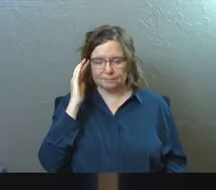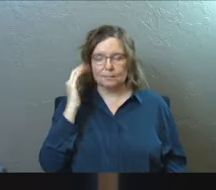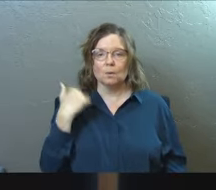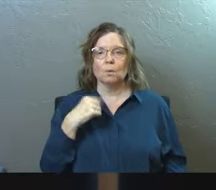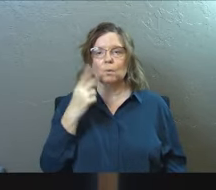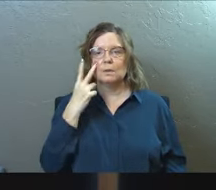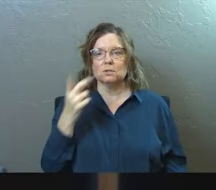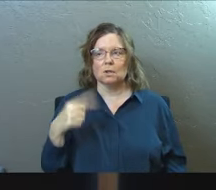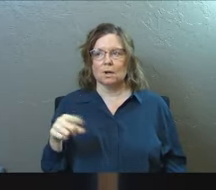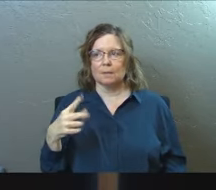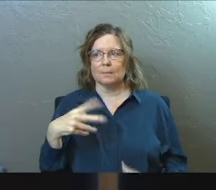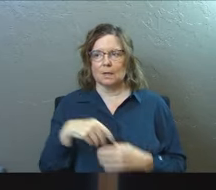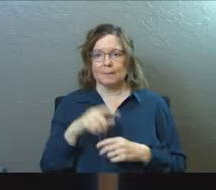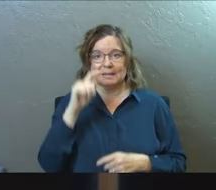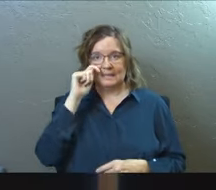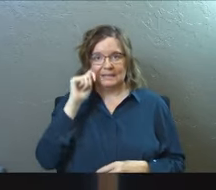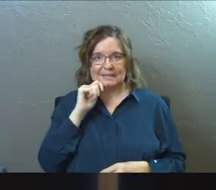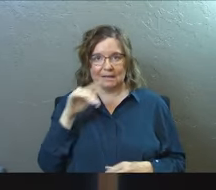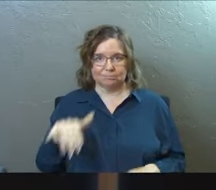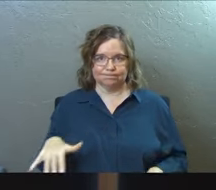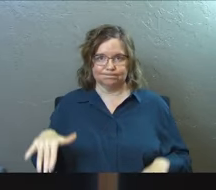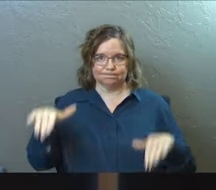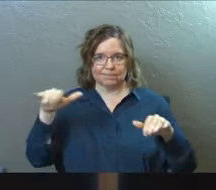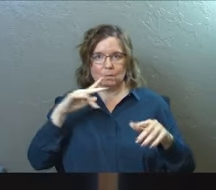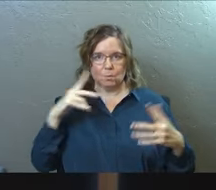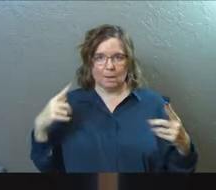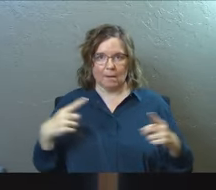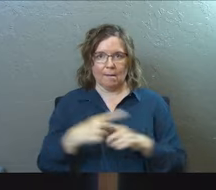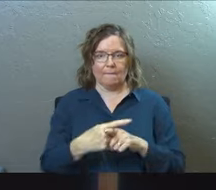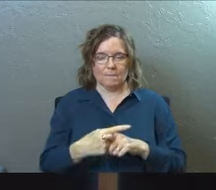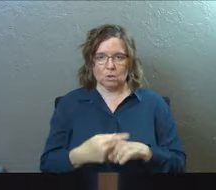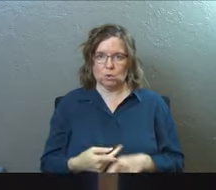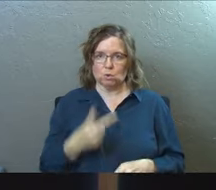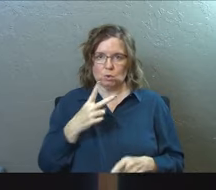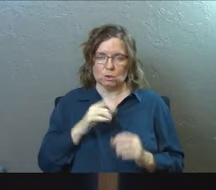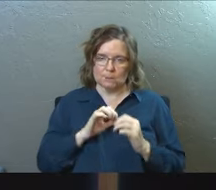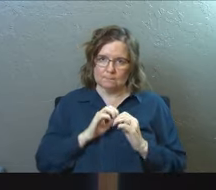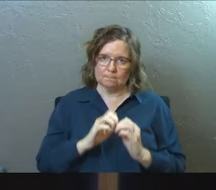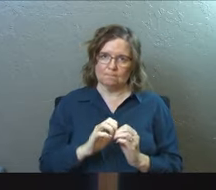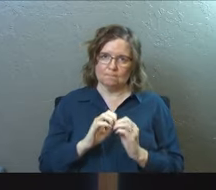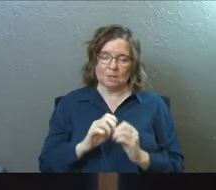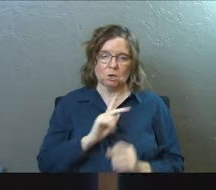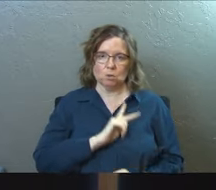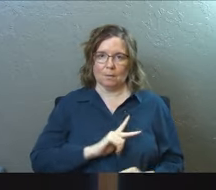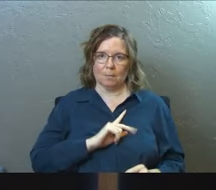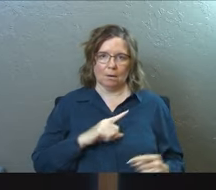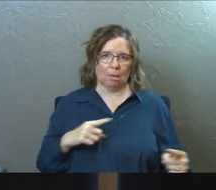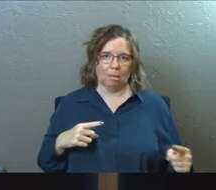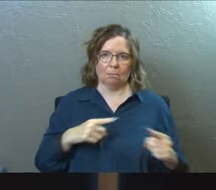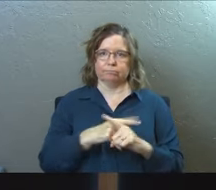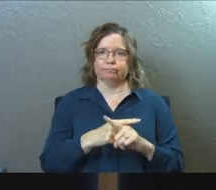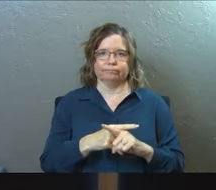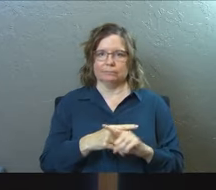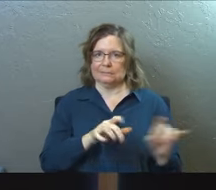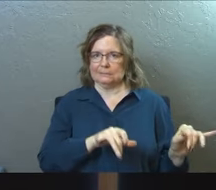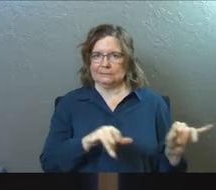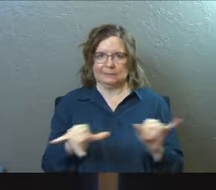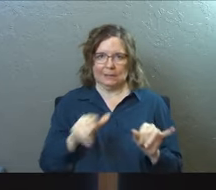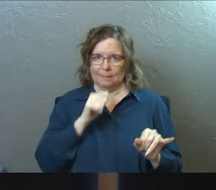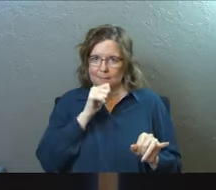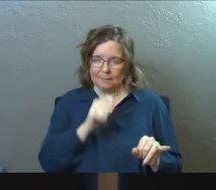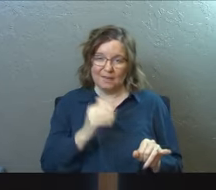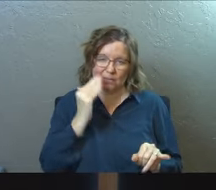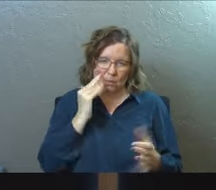We saw them come into the teenage years and have some real conflict. Two of them, just their two personalities were just not on the same